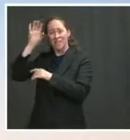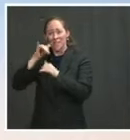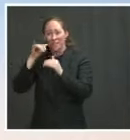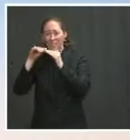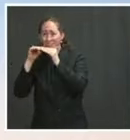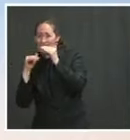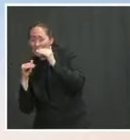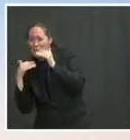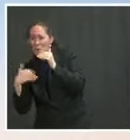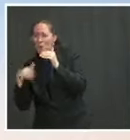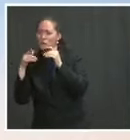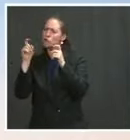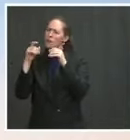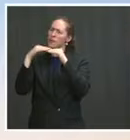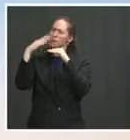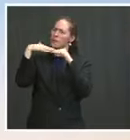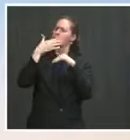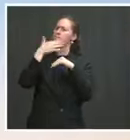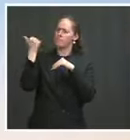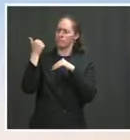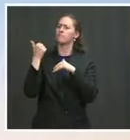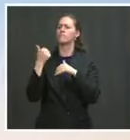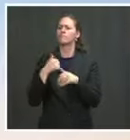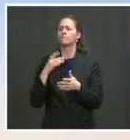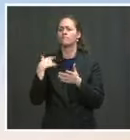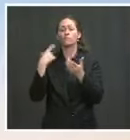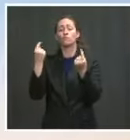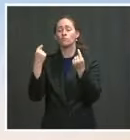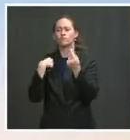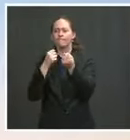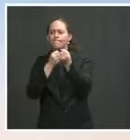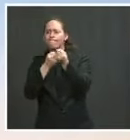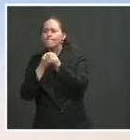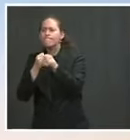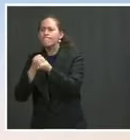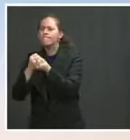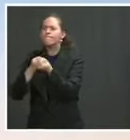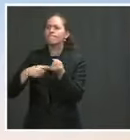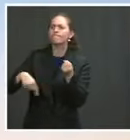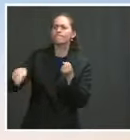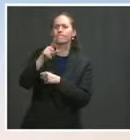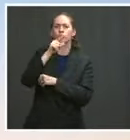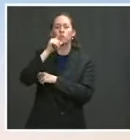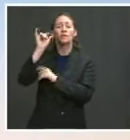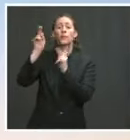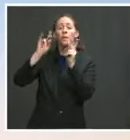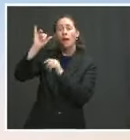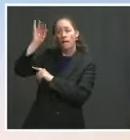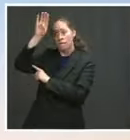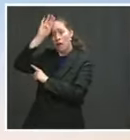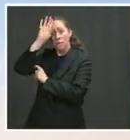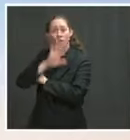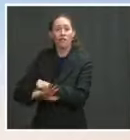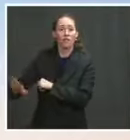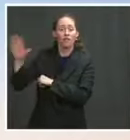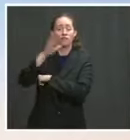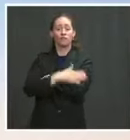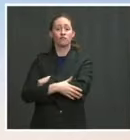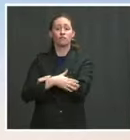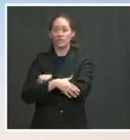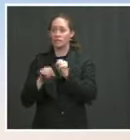additional support and assistance for the men and women serving as firefighters around the country. Let me give you a sense of the governor's coming. So